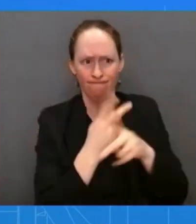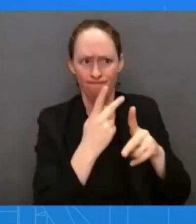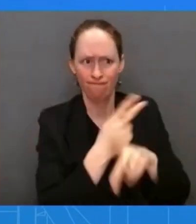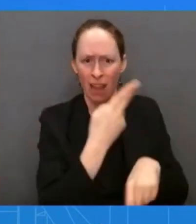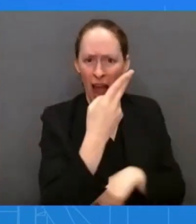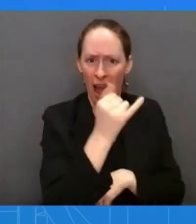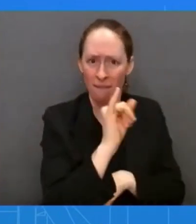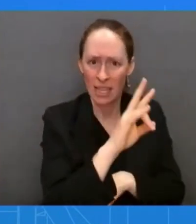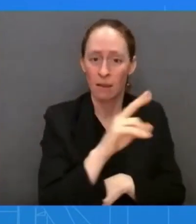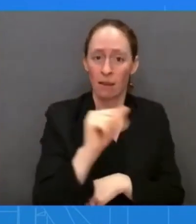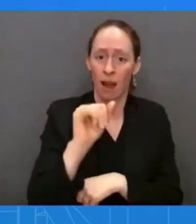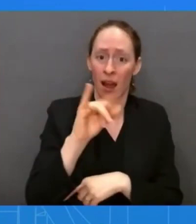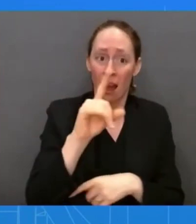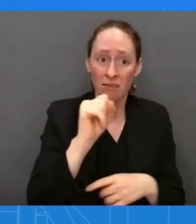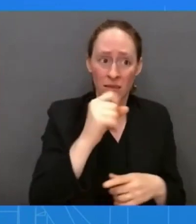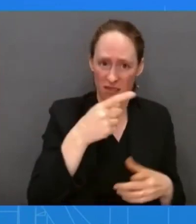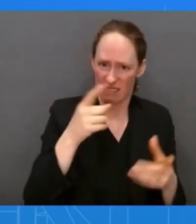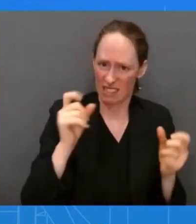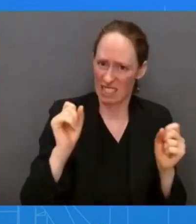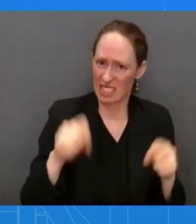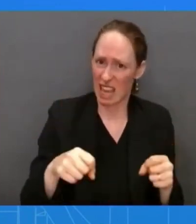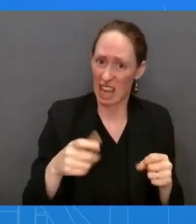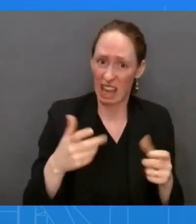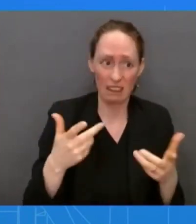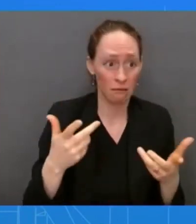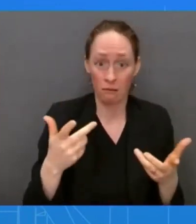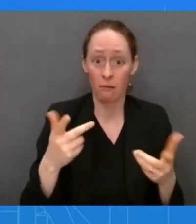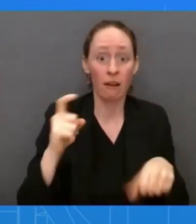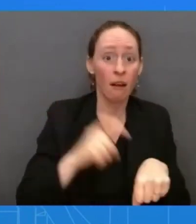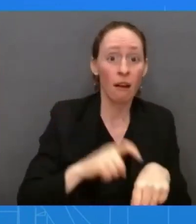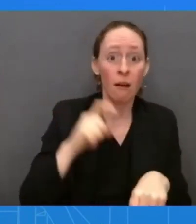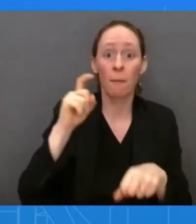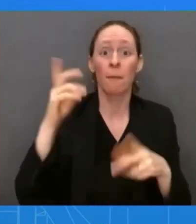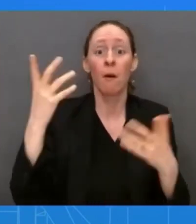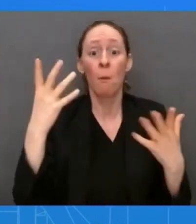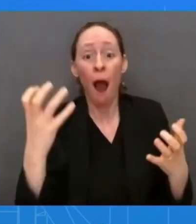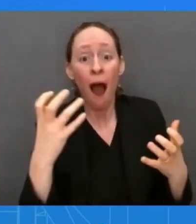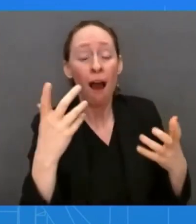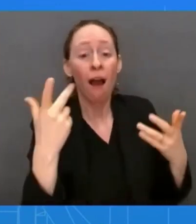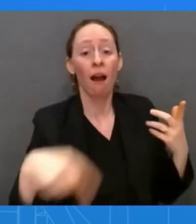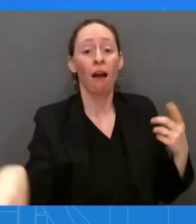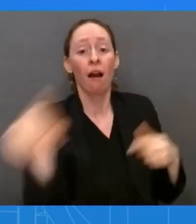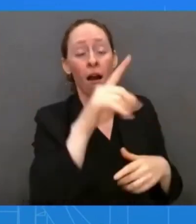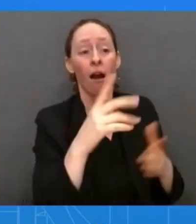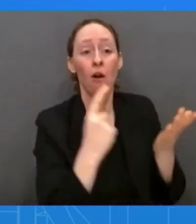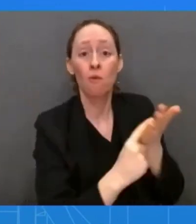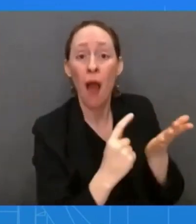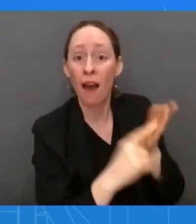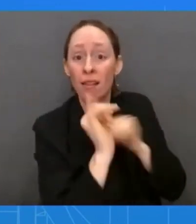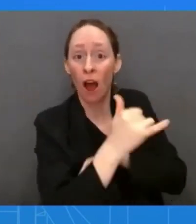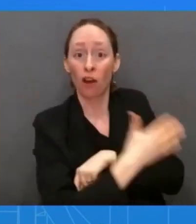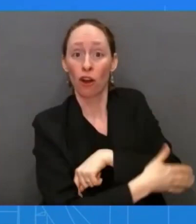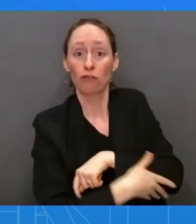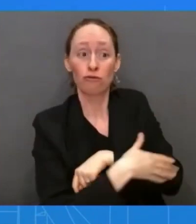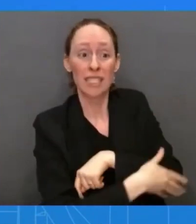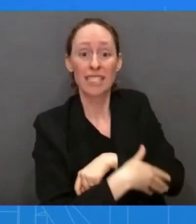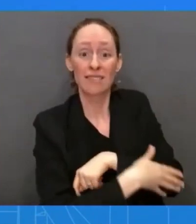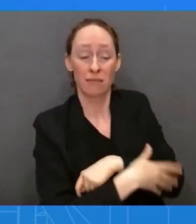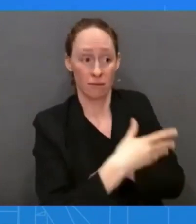and damage Uganda's international reputation. The bill is one of the most extreme anti